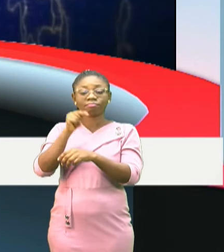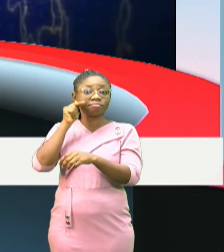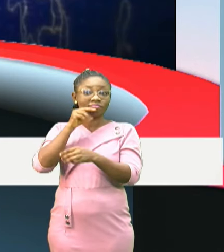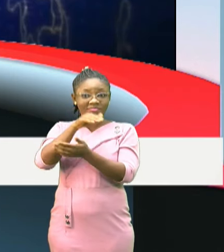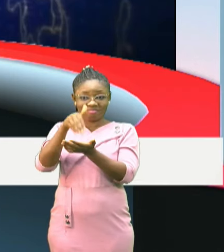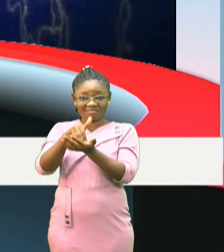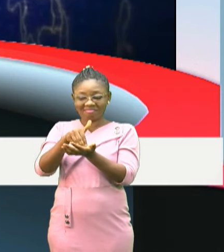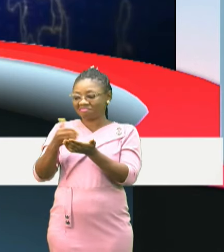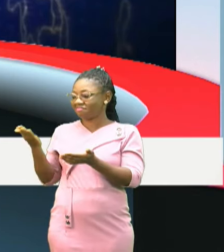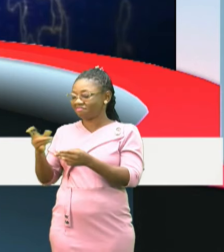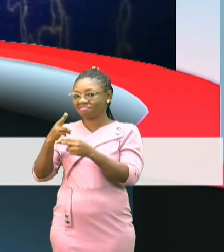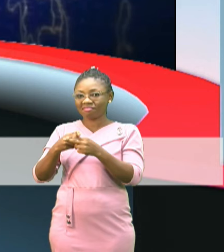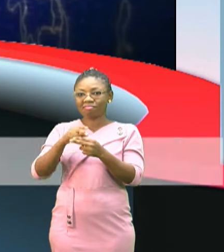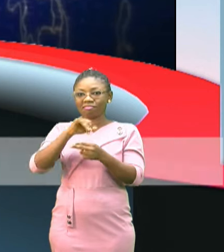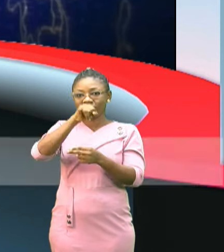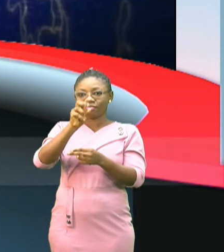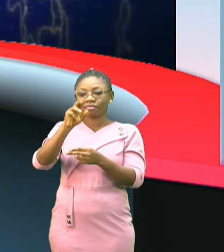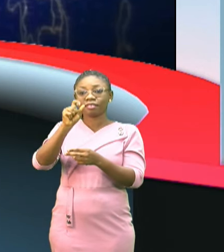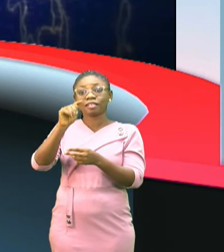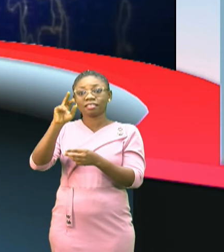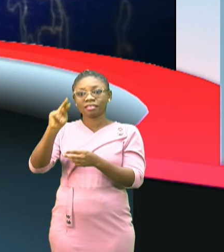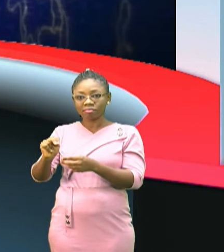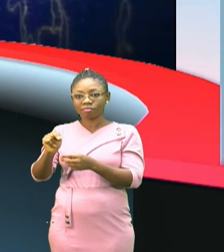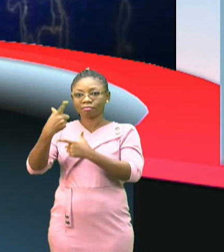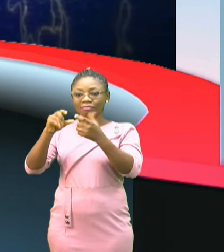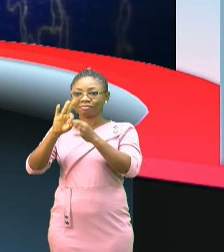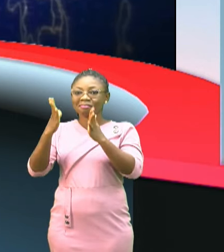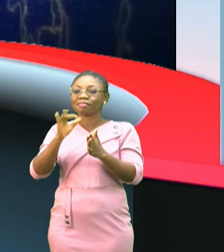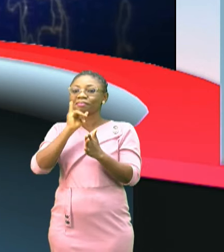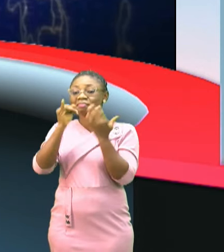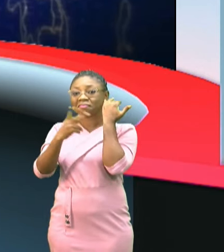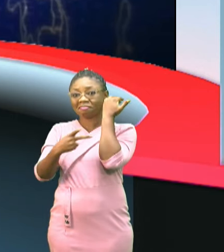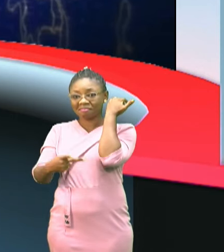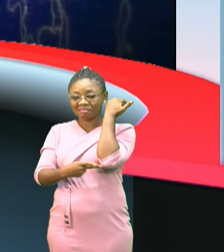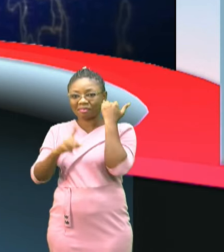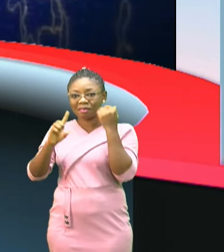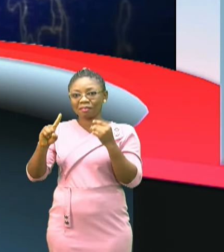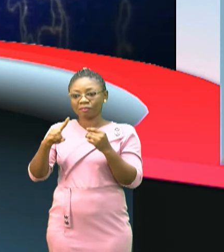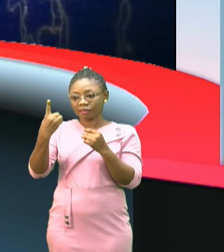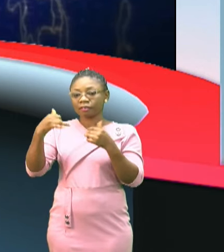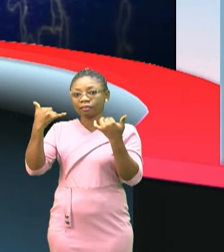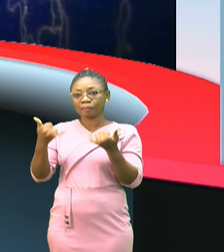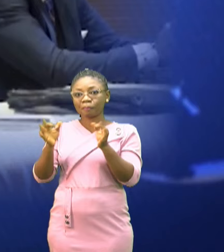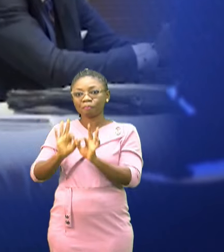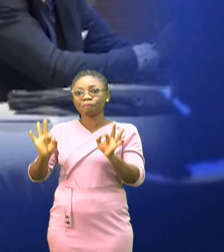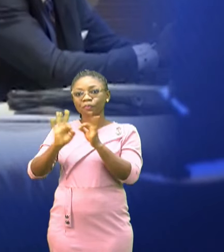Justin Bemunye and Precious Huzemuna is the sign language interpreter. First, let's look at the major stories.